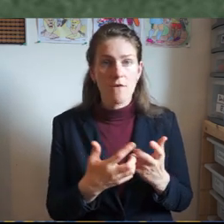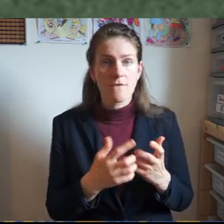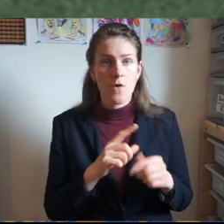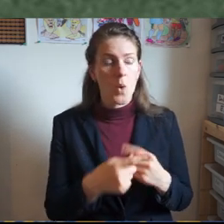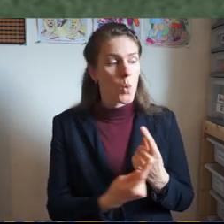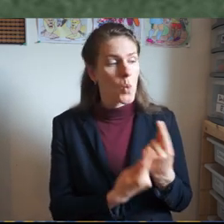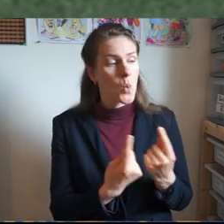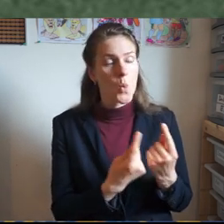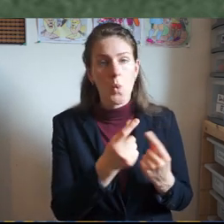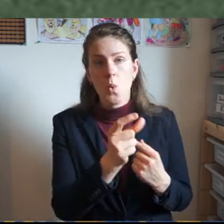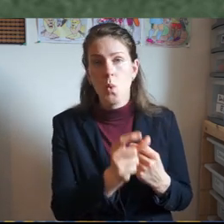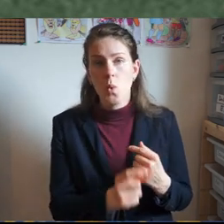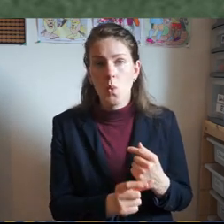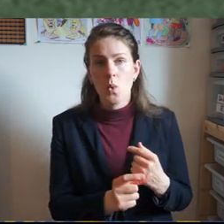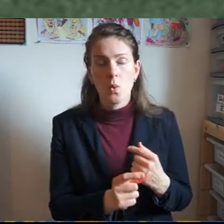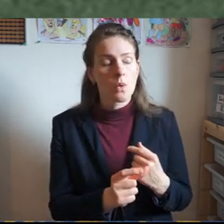would keep the commandments.